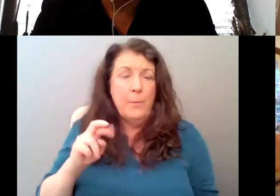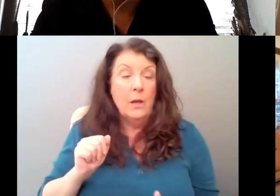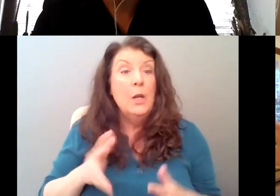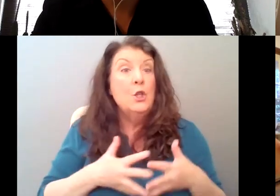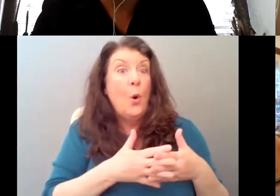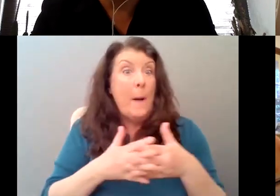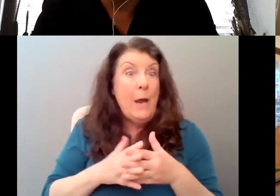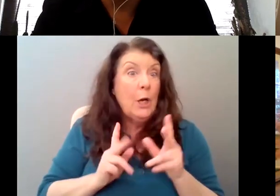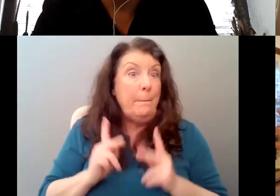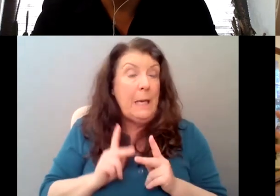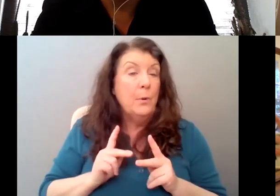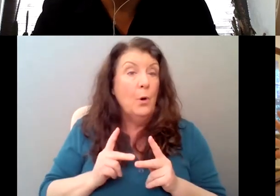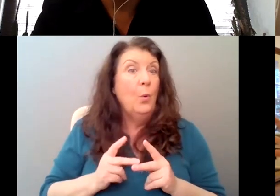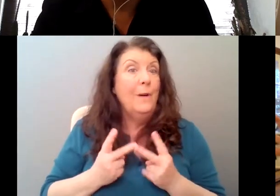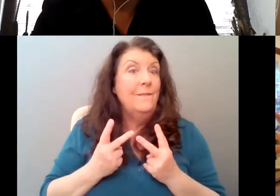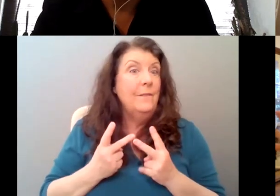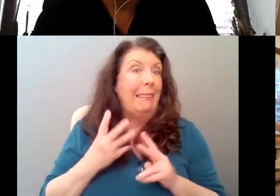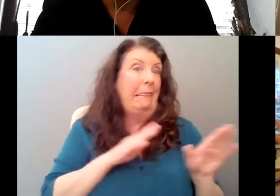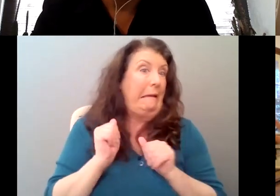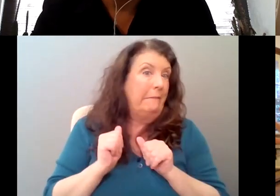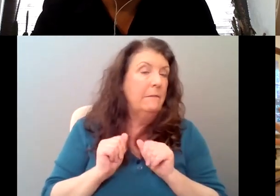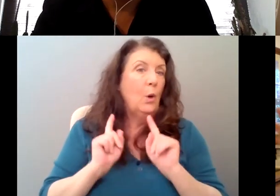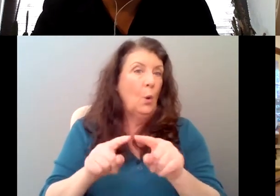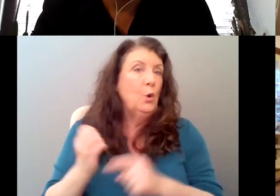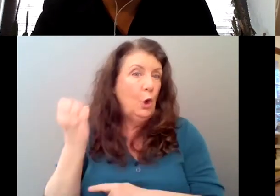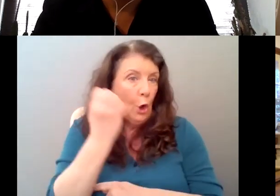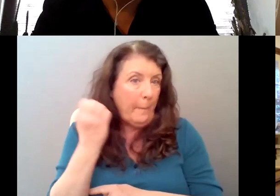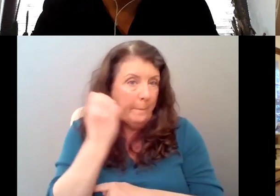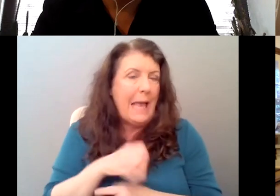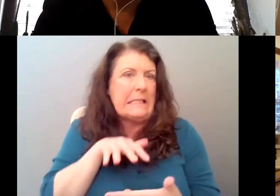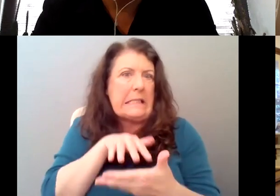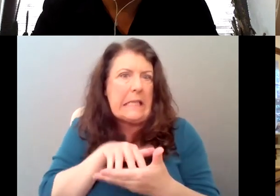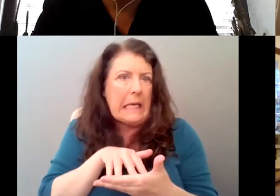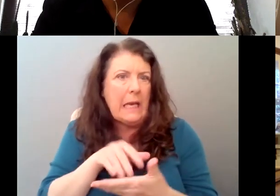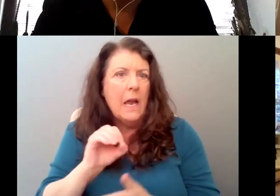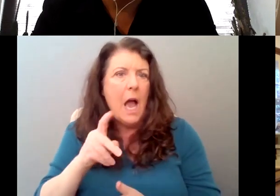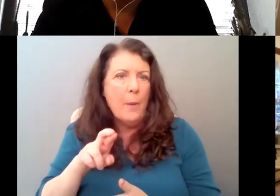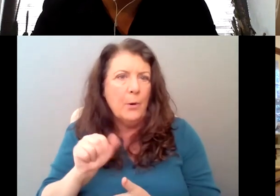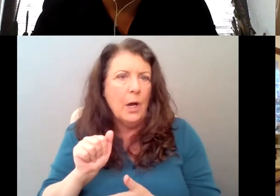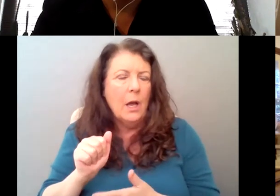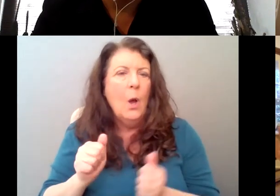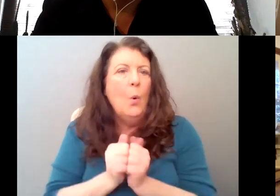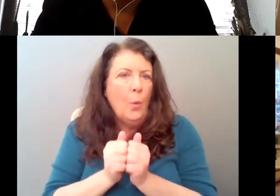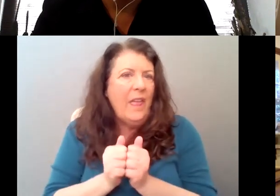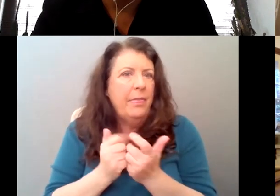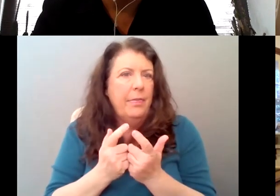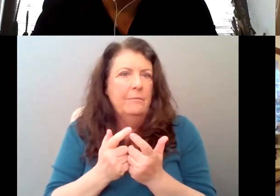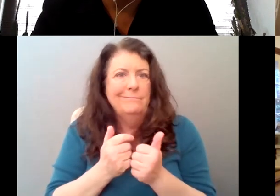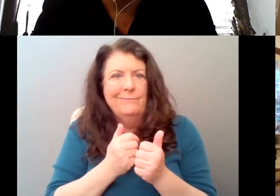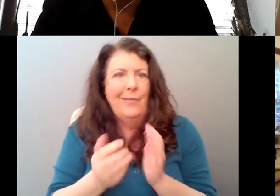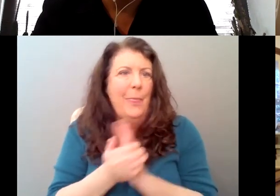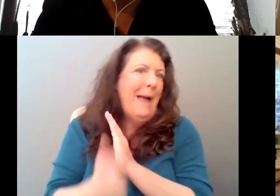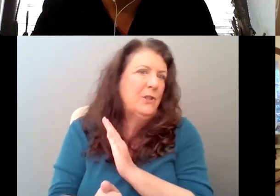with the European masters and, um, uh, and, and came back and were the celebrities of, of